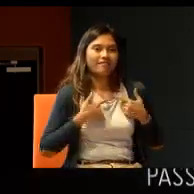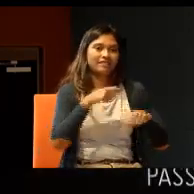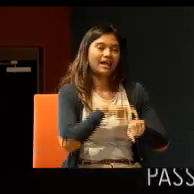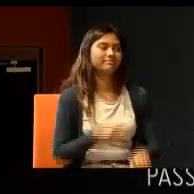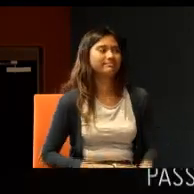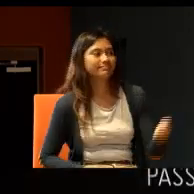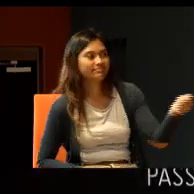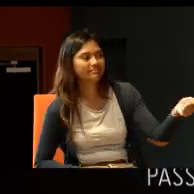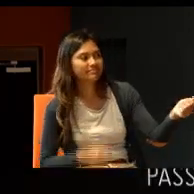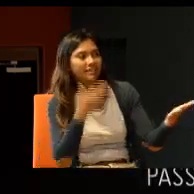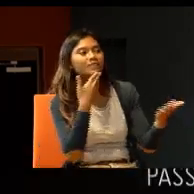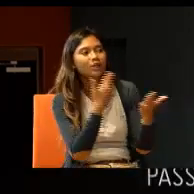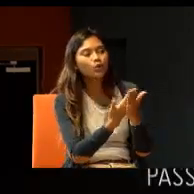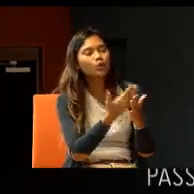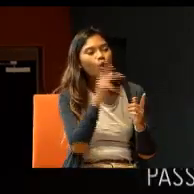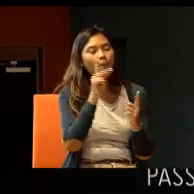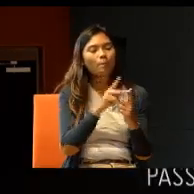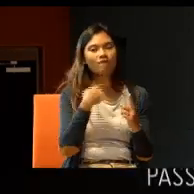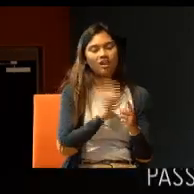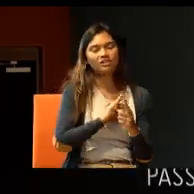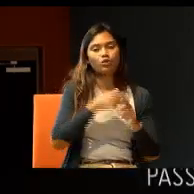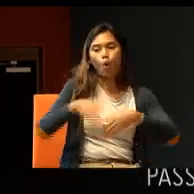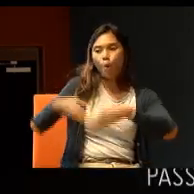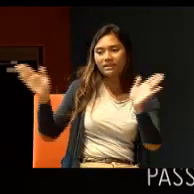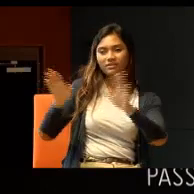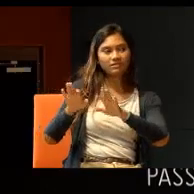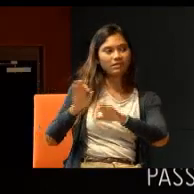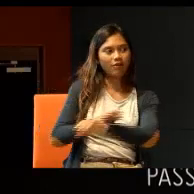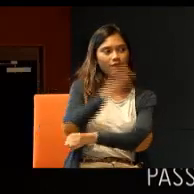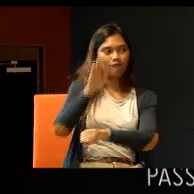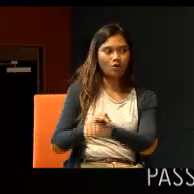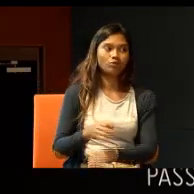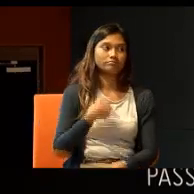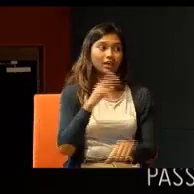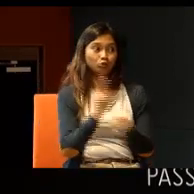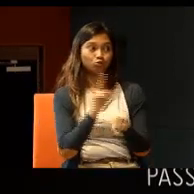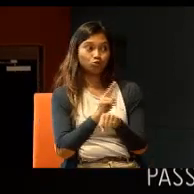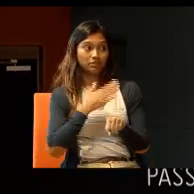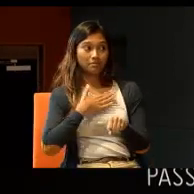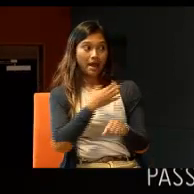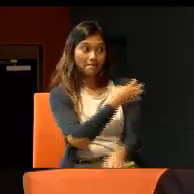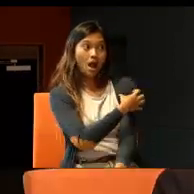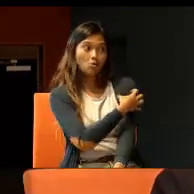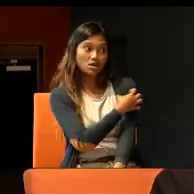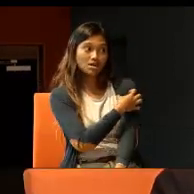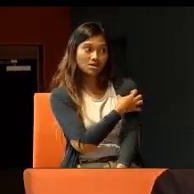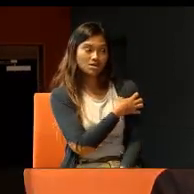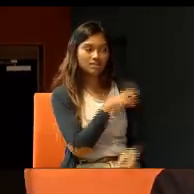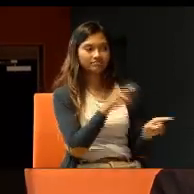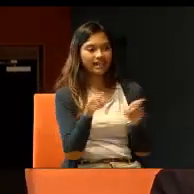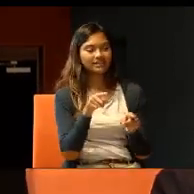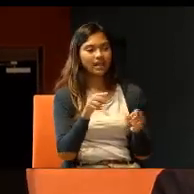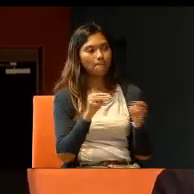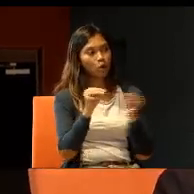That's a good point, for us to throw it, open to the floor. If I could, use my power, as a moderator,